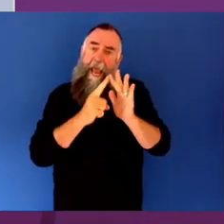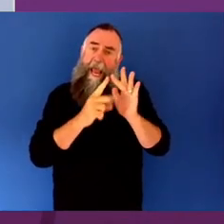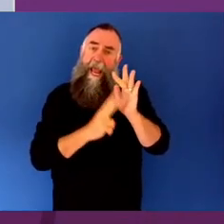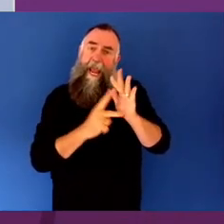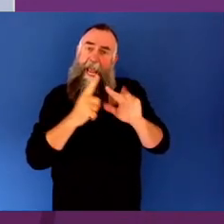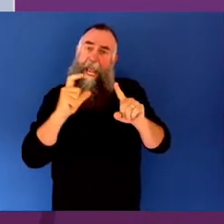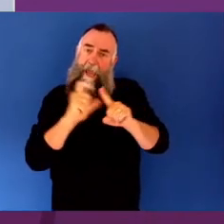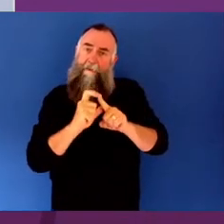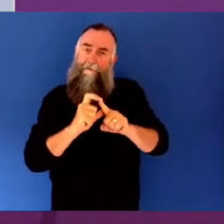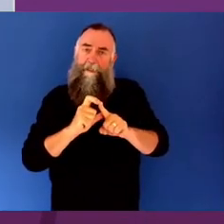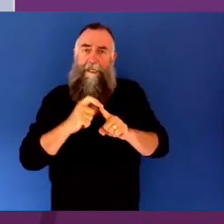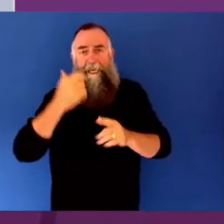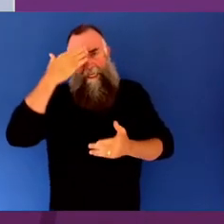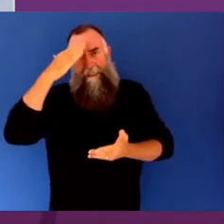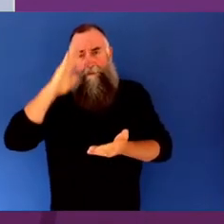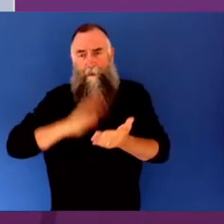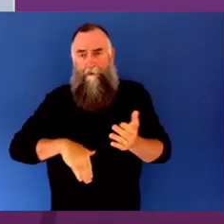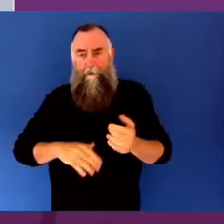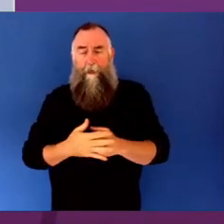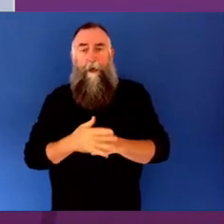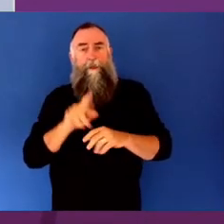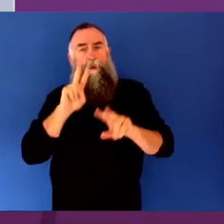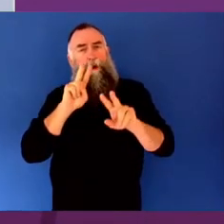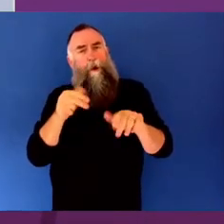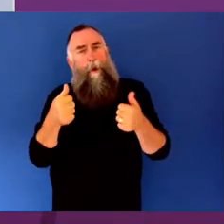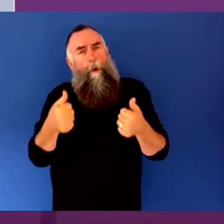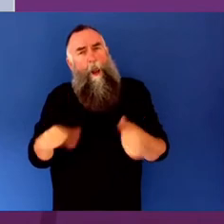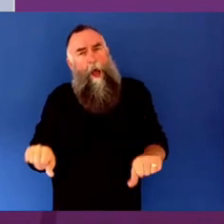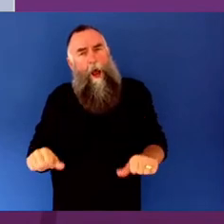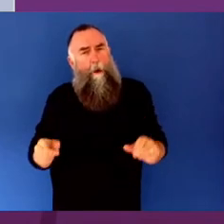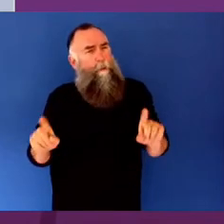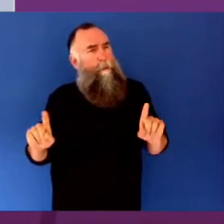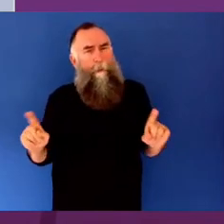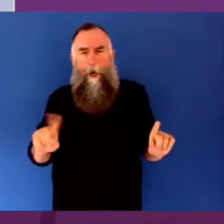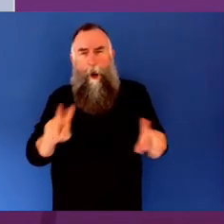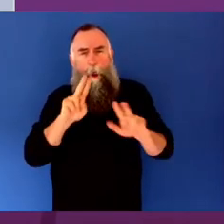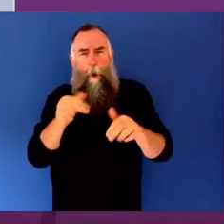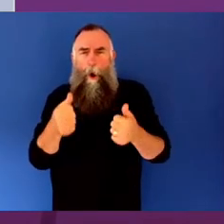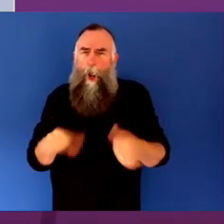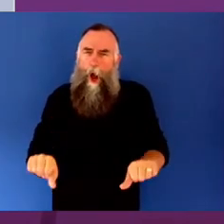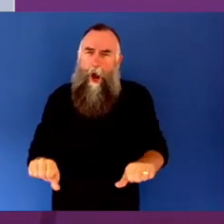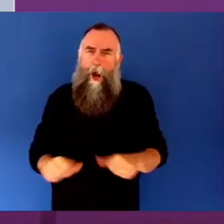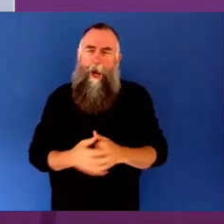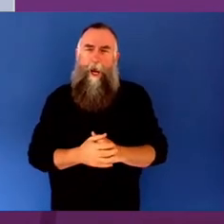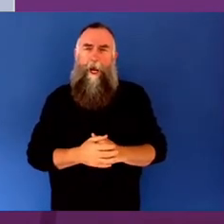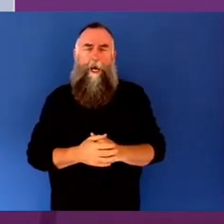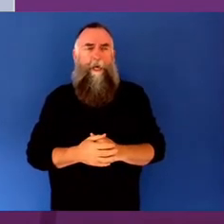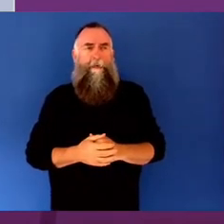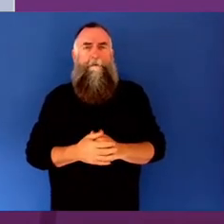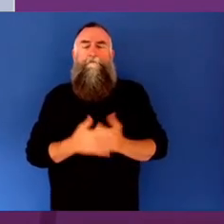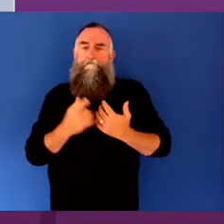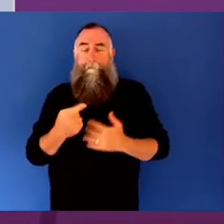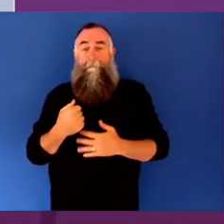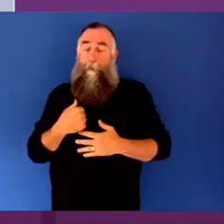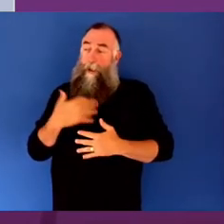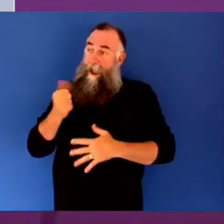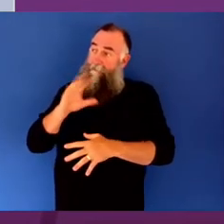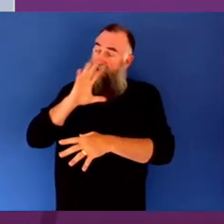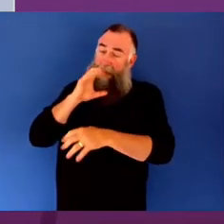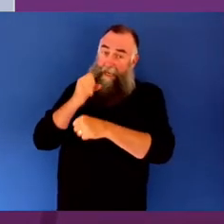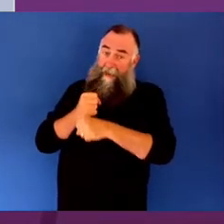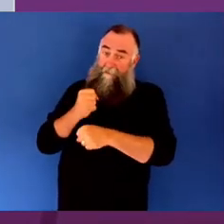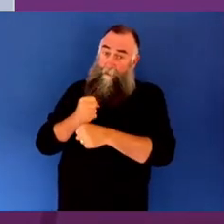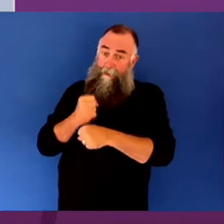So what does that look like? Basically, we've got governments negotiating a new national